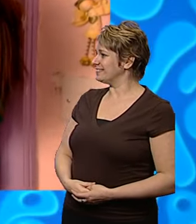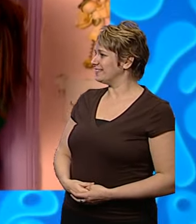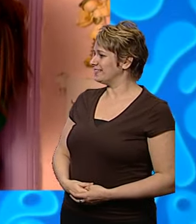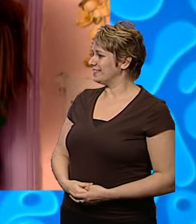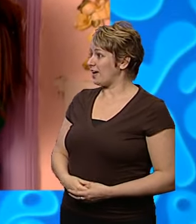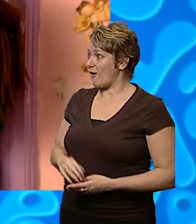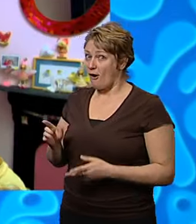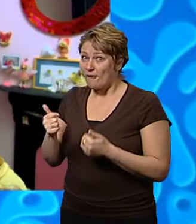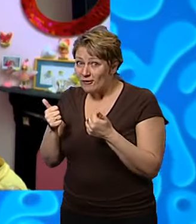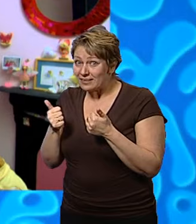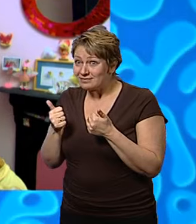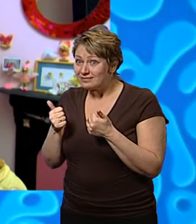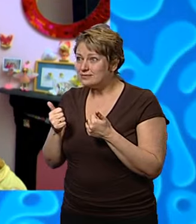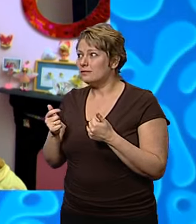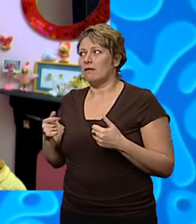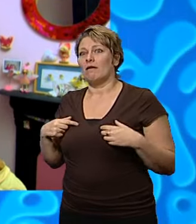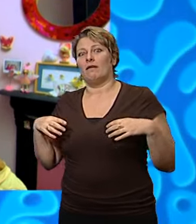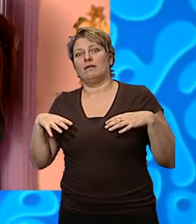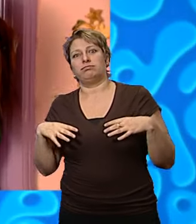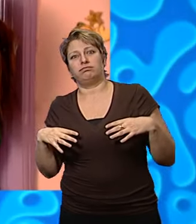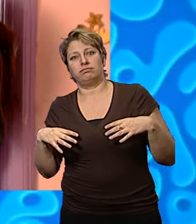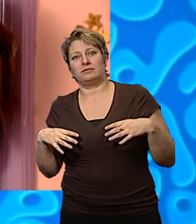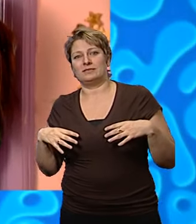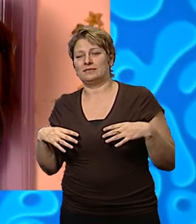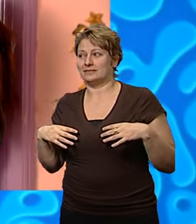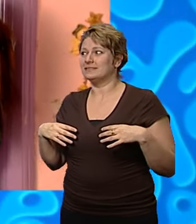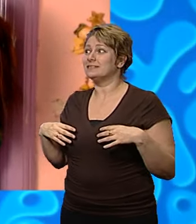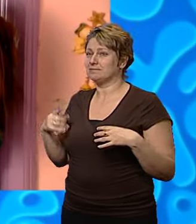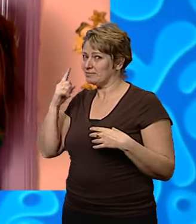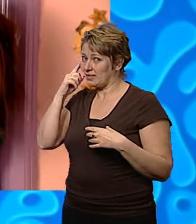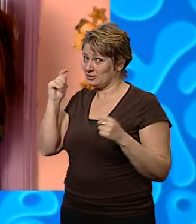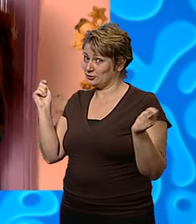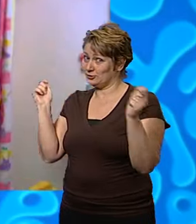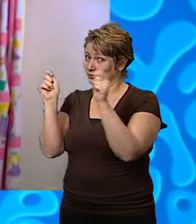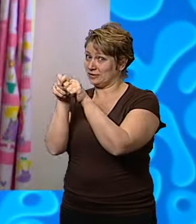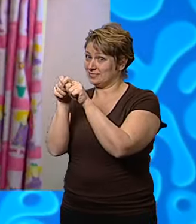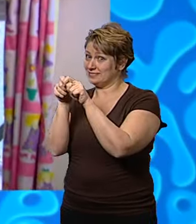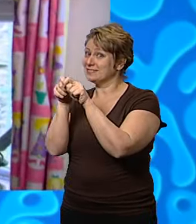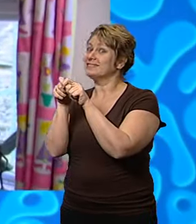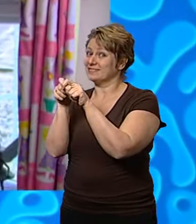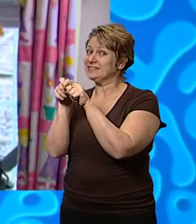How are you getting on, Dad? Tired. Oh, I think it's time to shut the curtains.